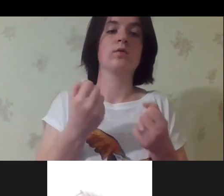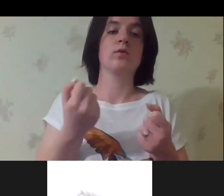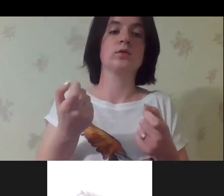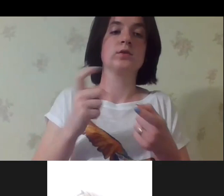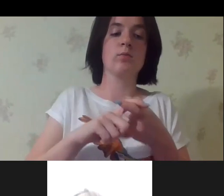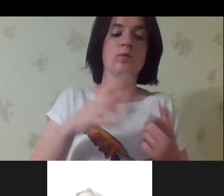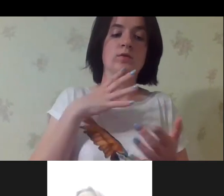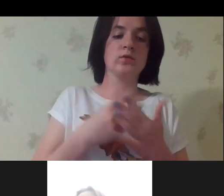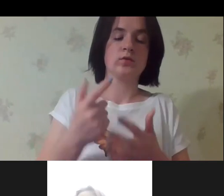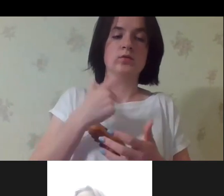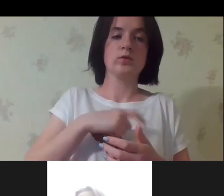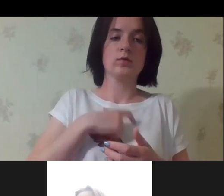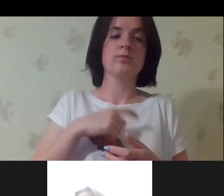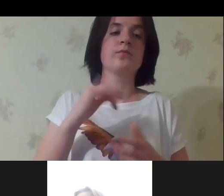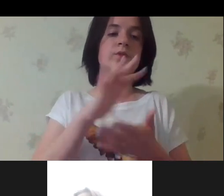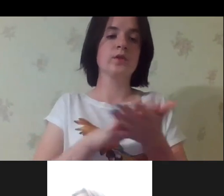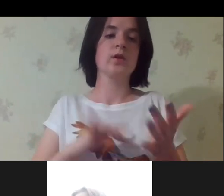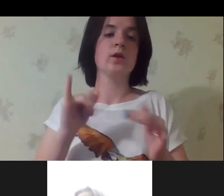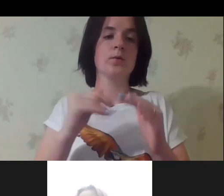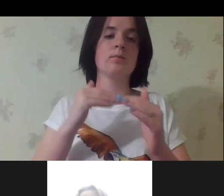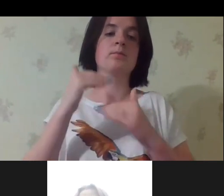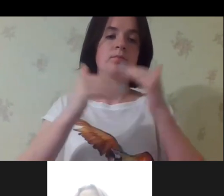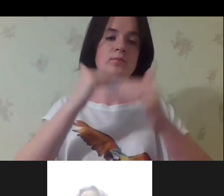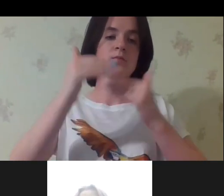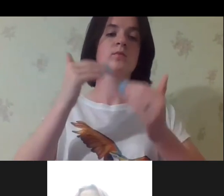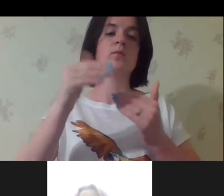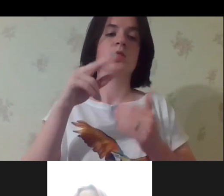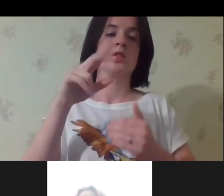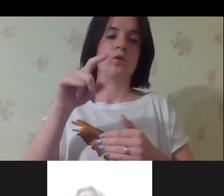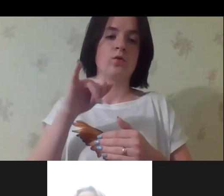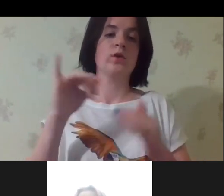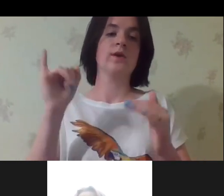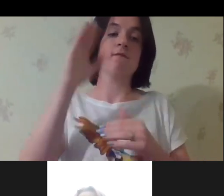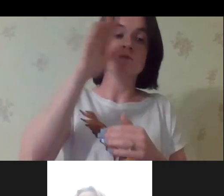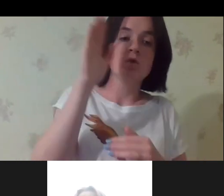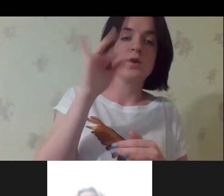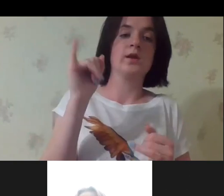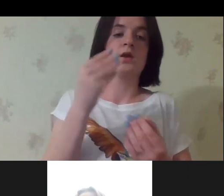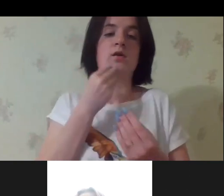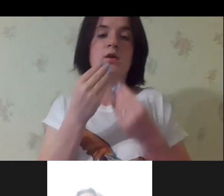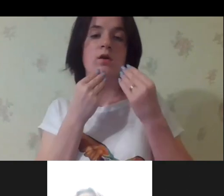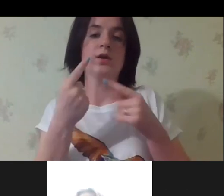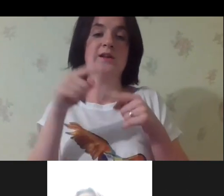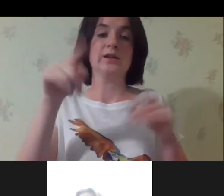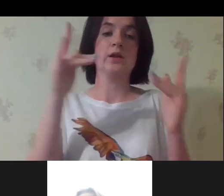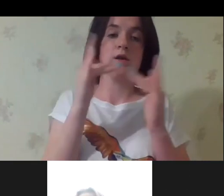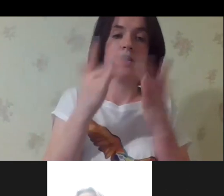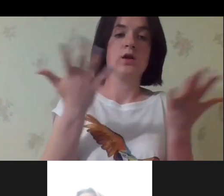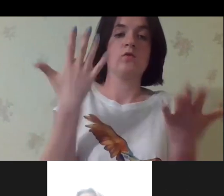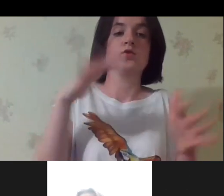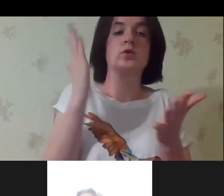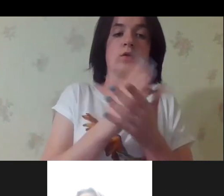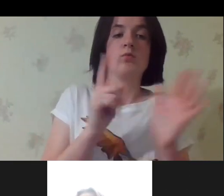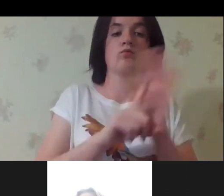But then, on the other hand, we need to understand that Ukraine needs to commit how to develop the system further. But in parallel,